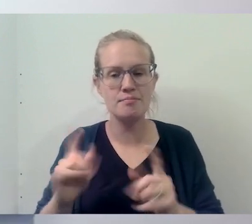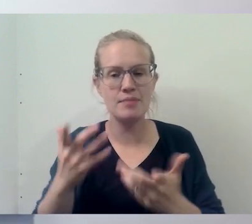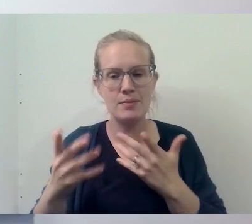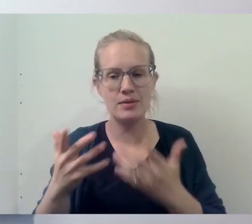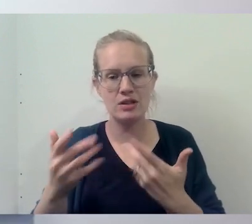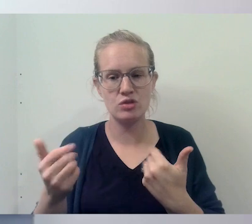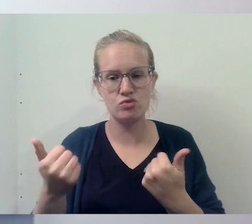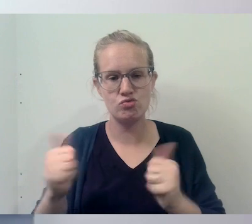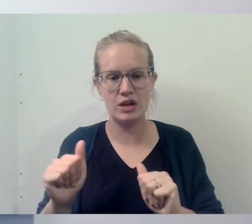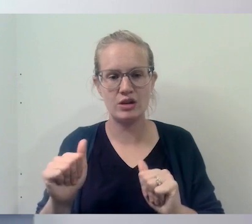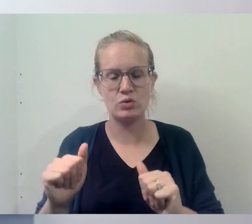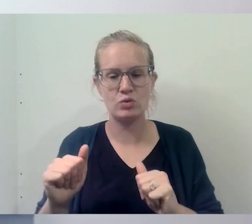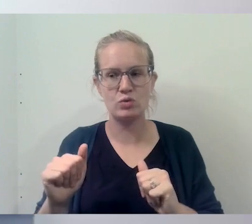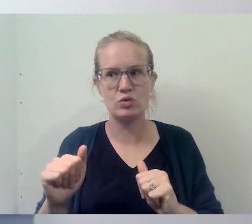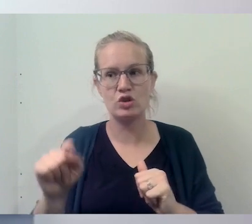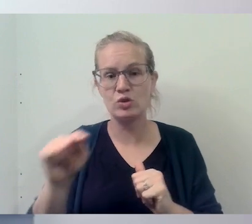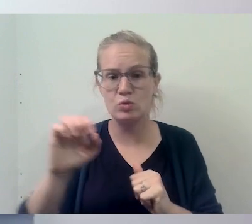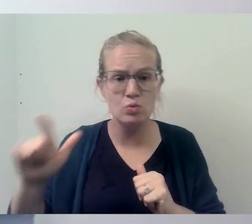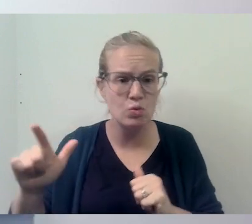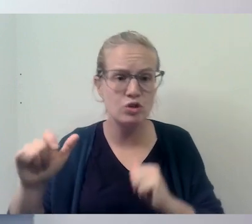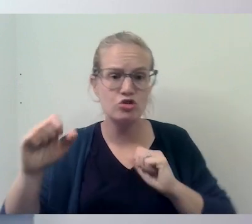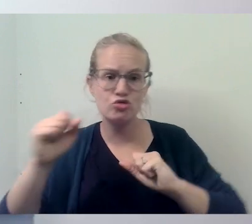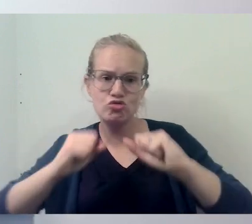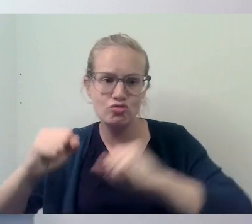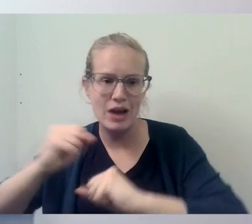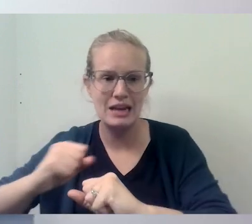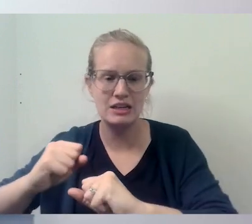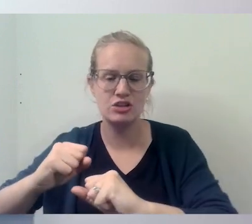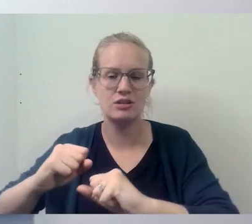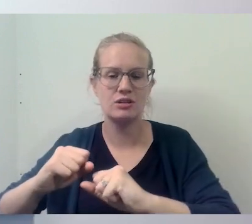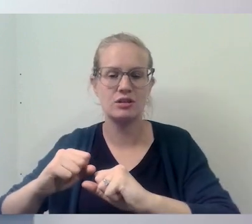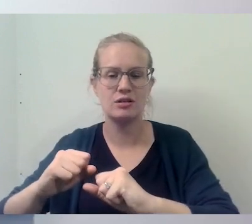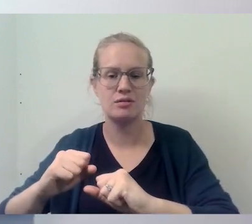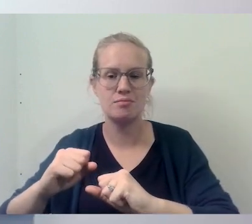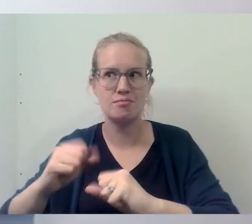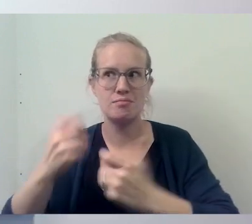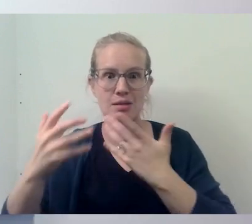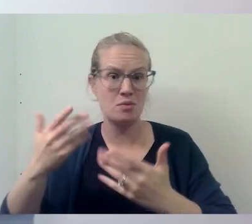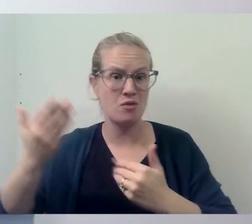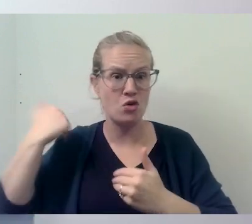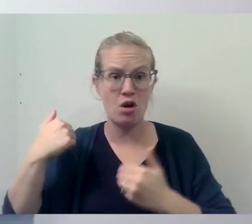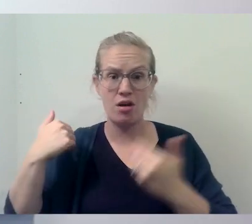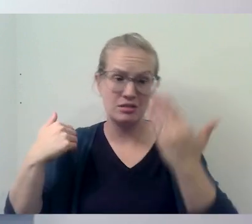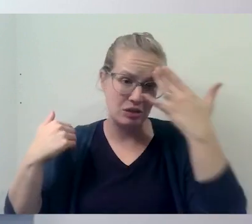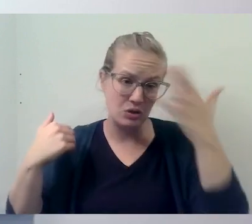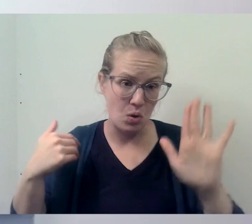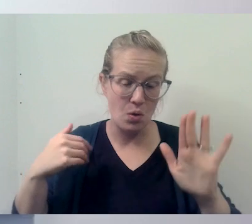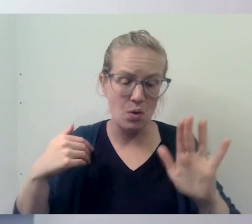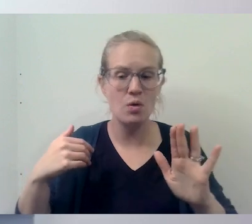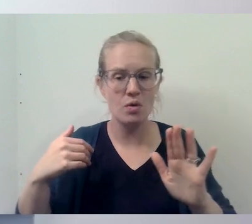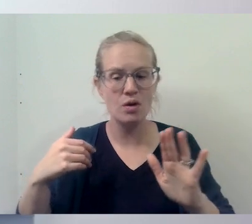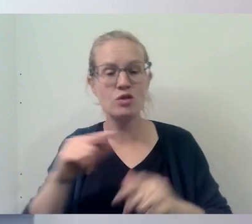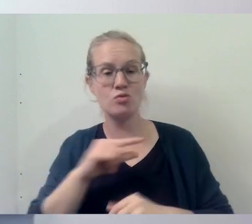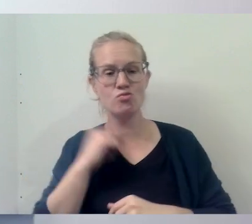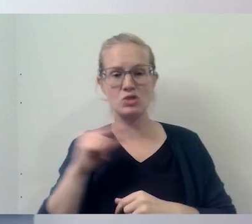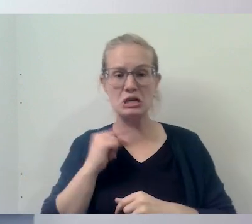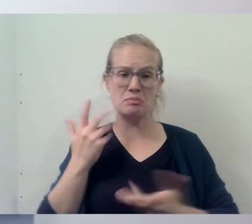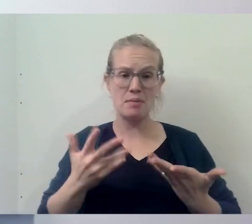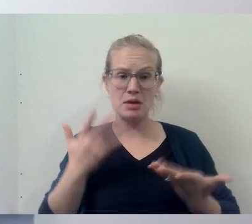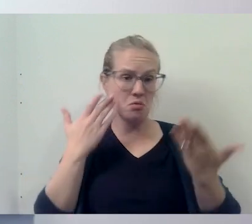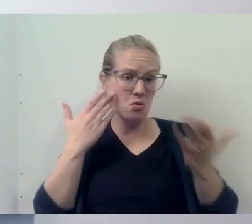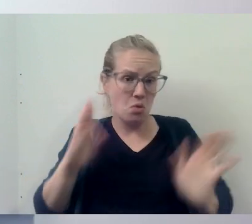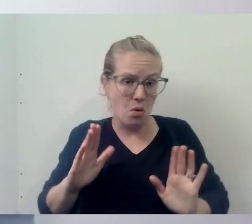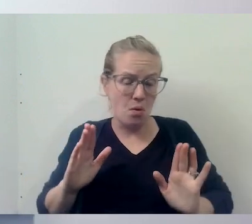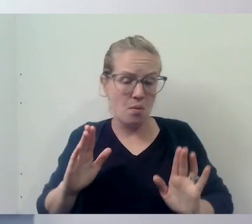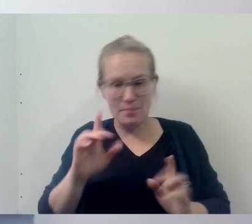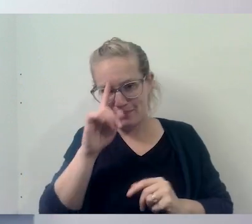they are trying to get the tools and strategies that probably they were not aware of. And probably that a priest also may not be